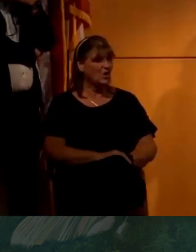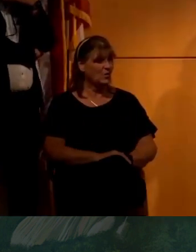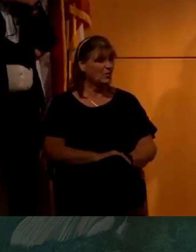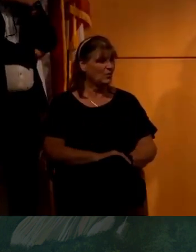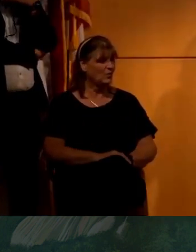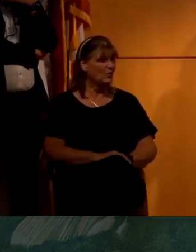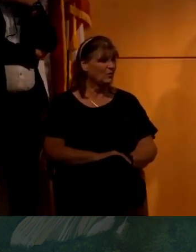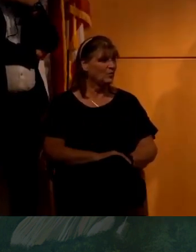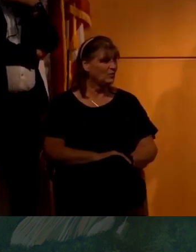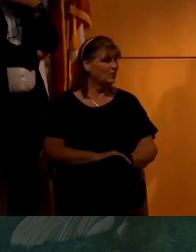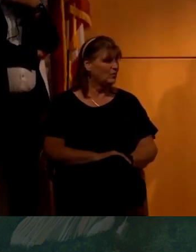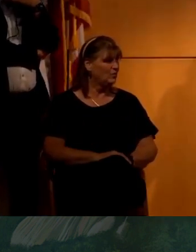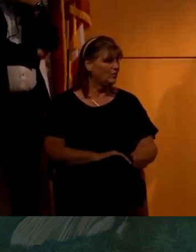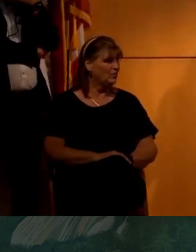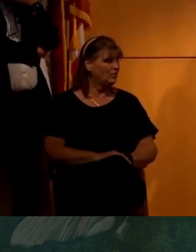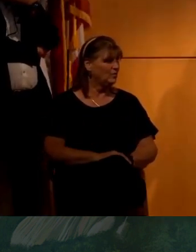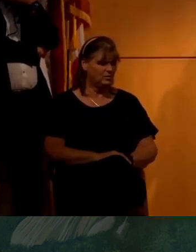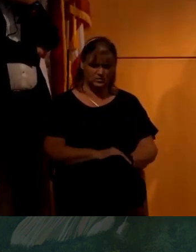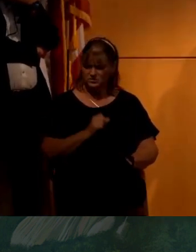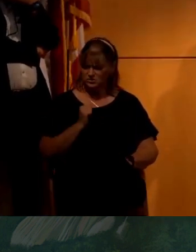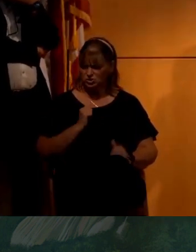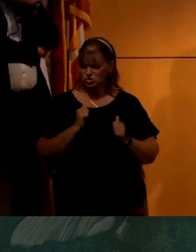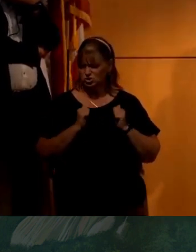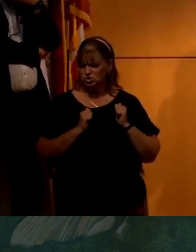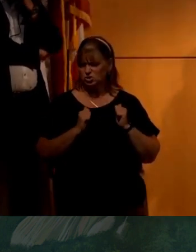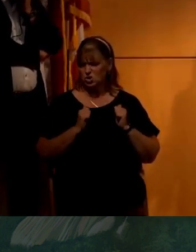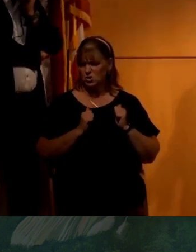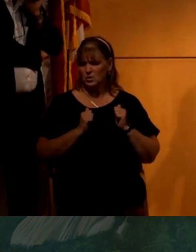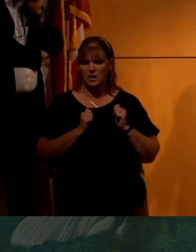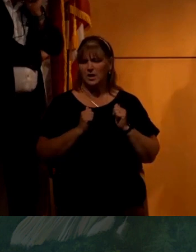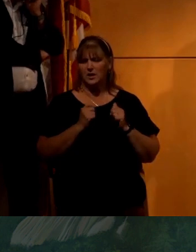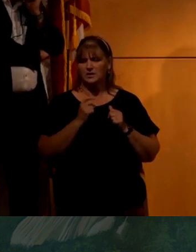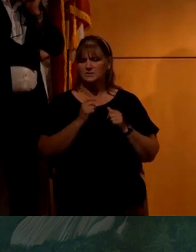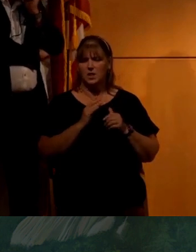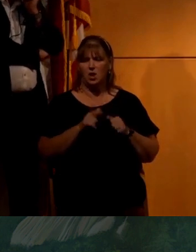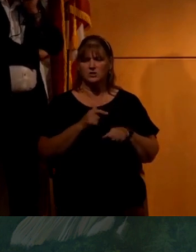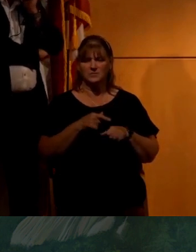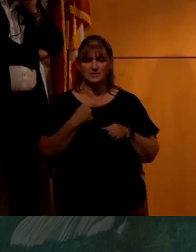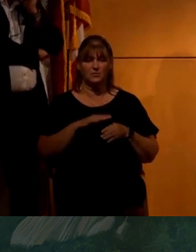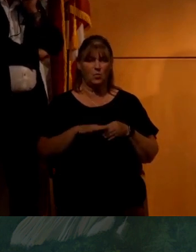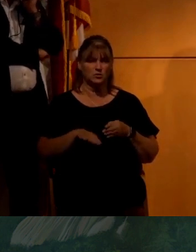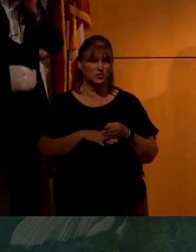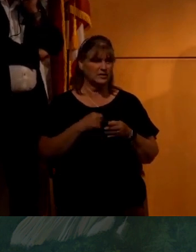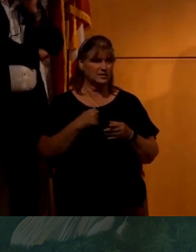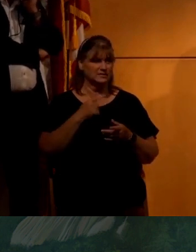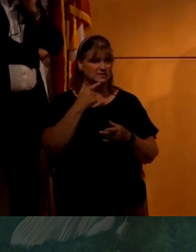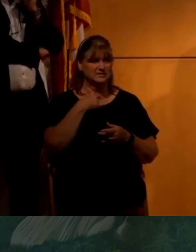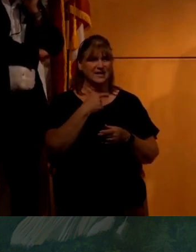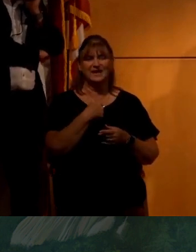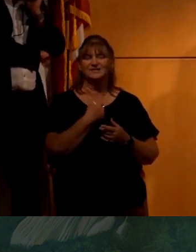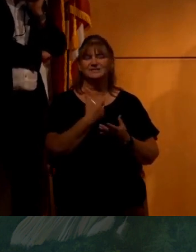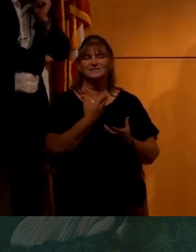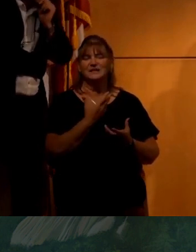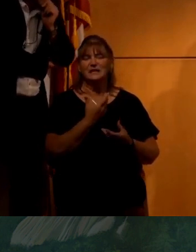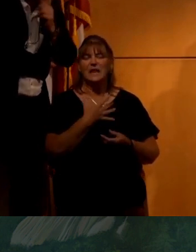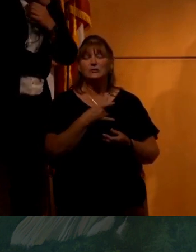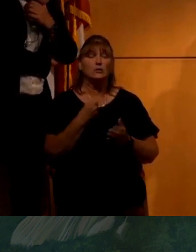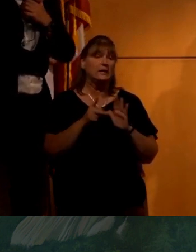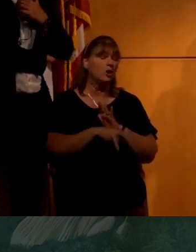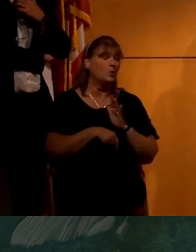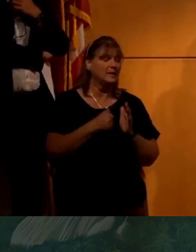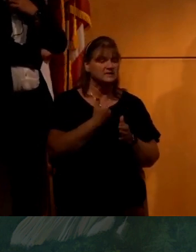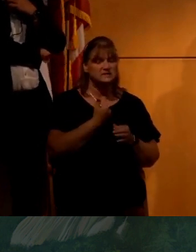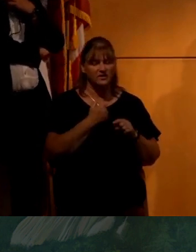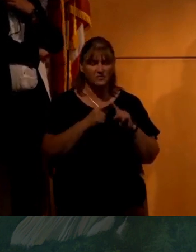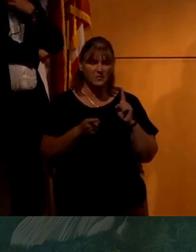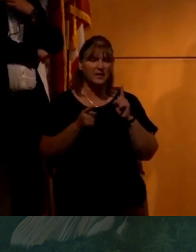Um, and they, uh, or was it at the show? I don't know. I haven't watched the whole thing in a long time because I'm a masochist. Um, but at